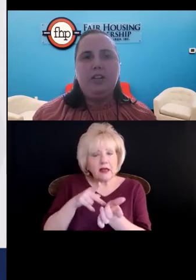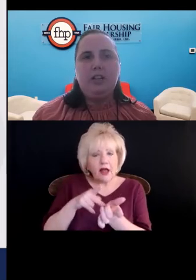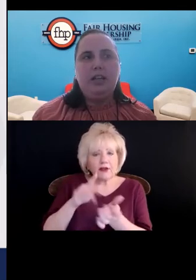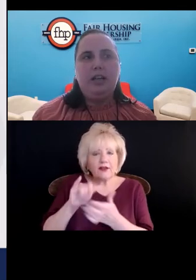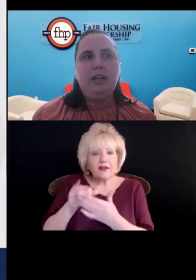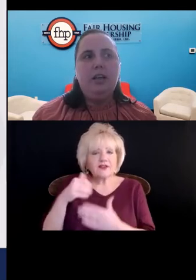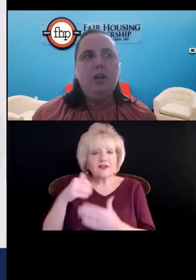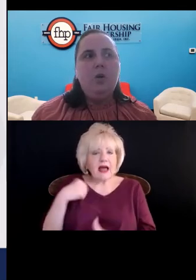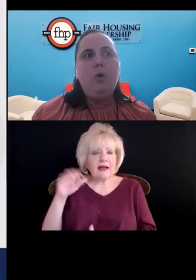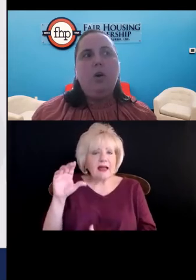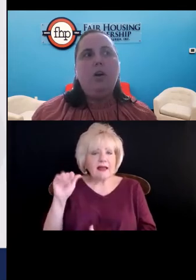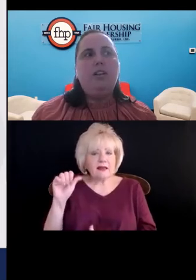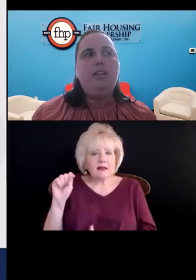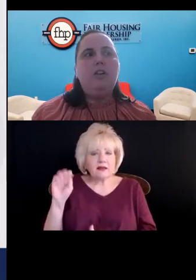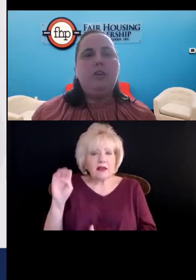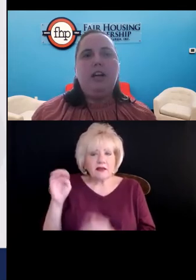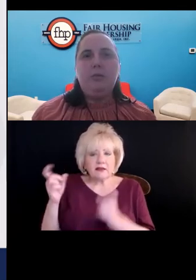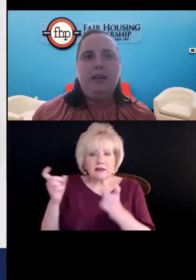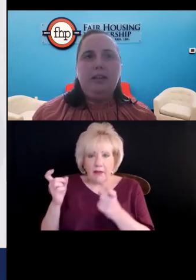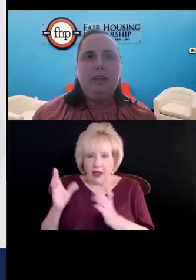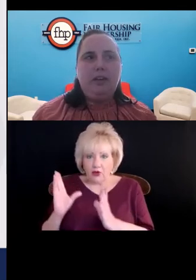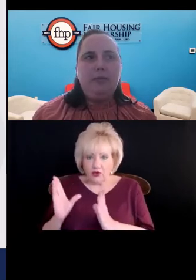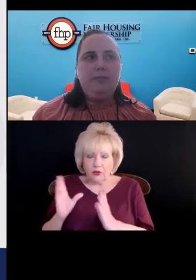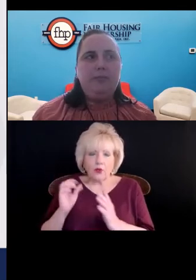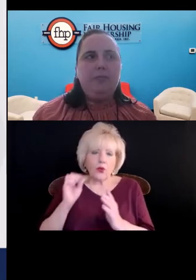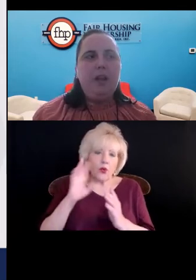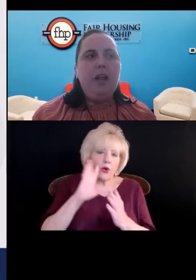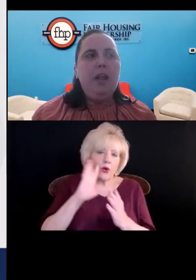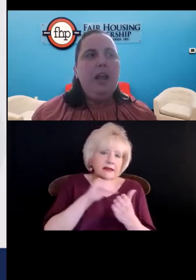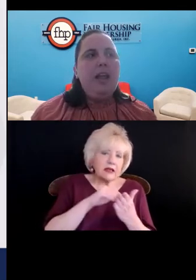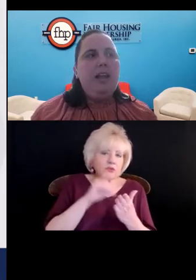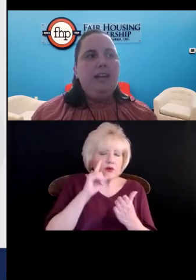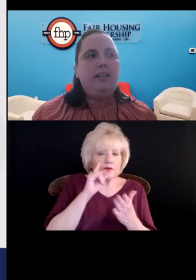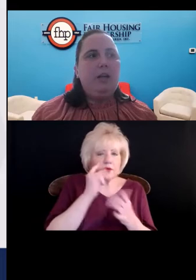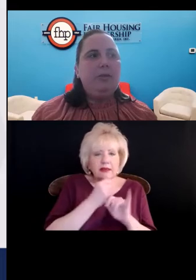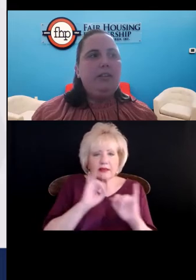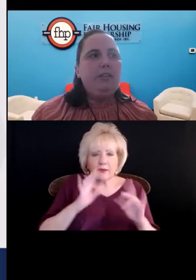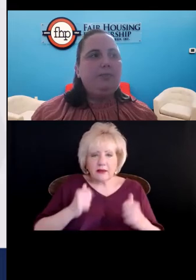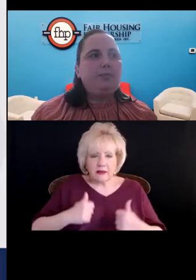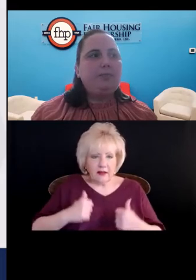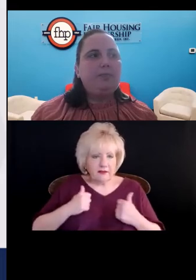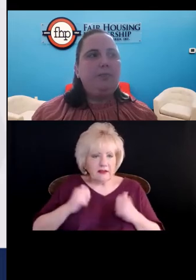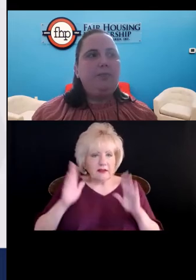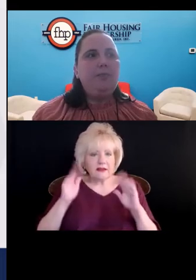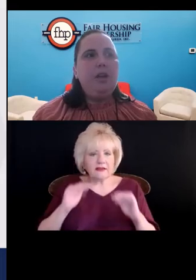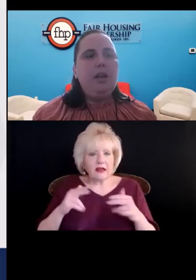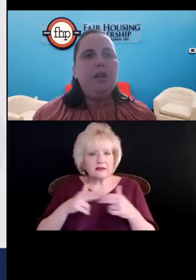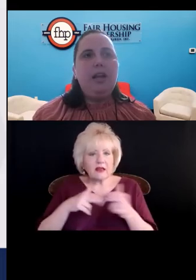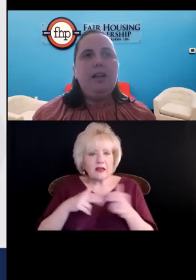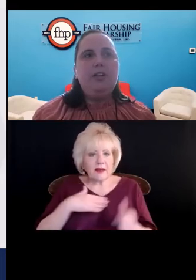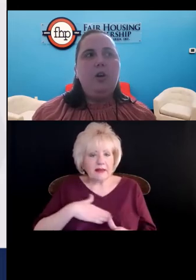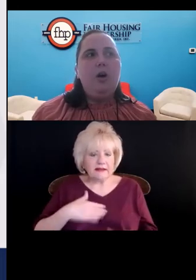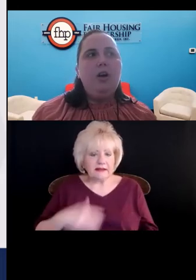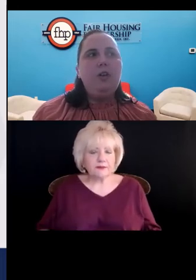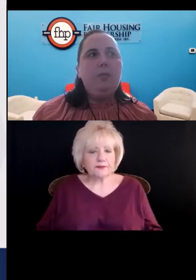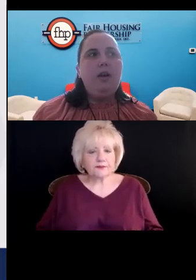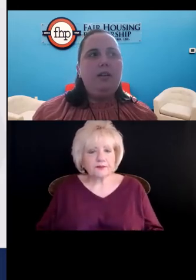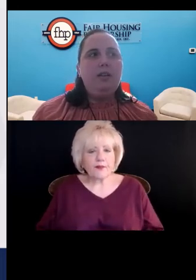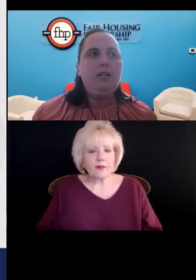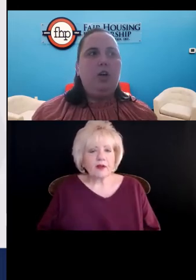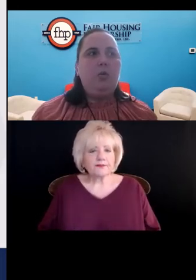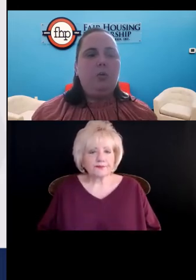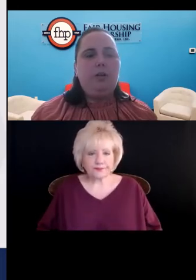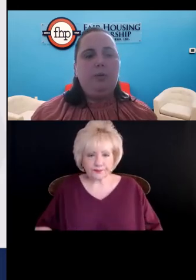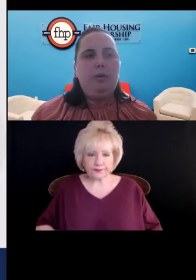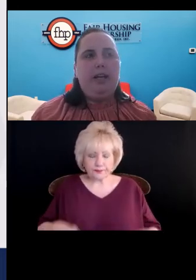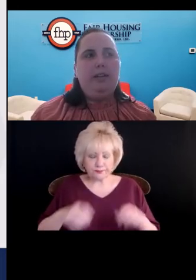service agency or a center for independent living. Next slide, please. And so our response